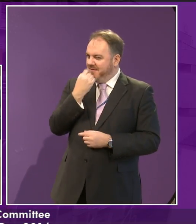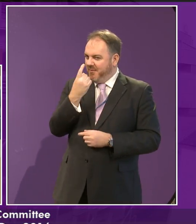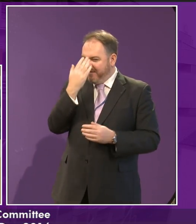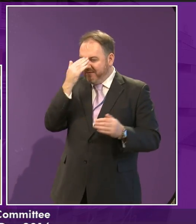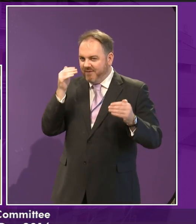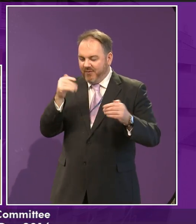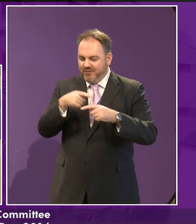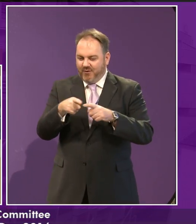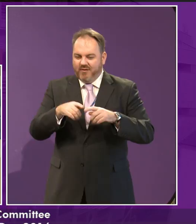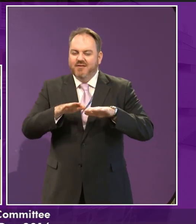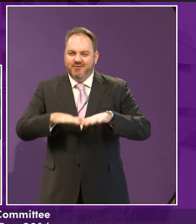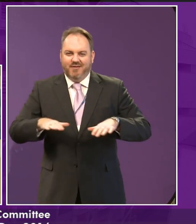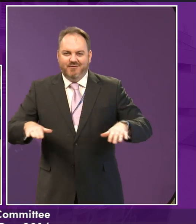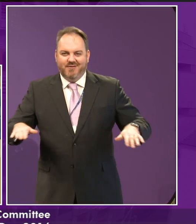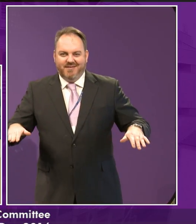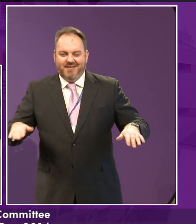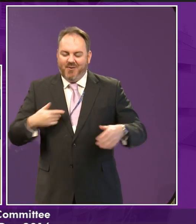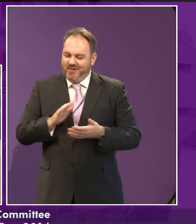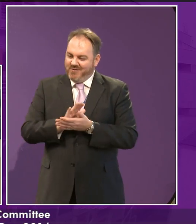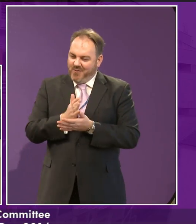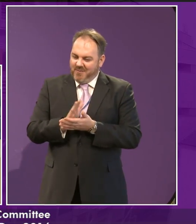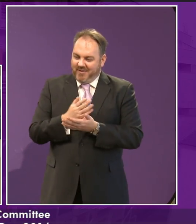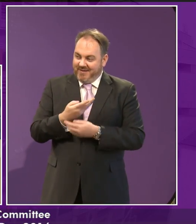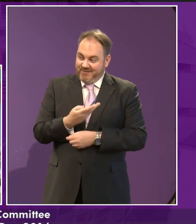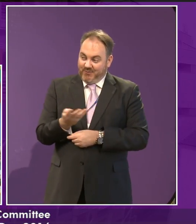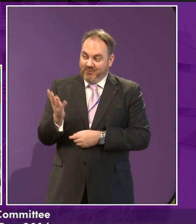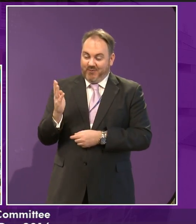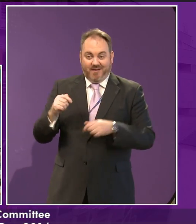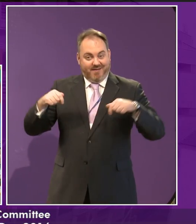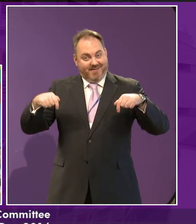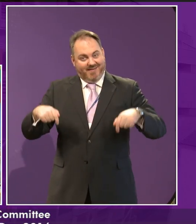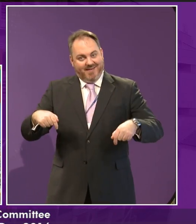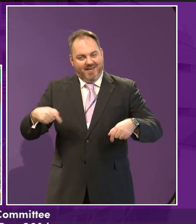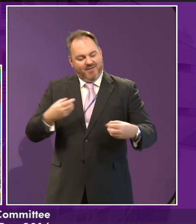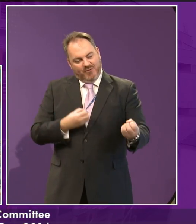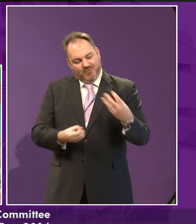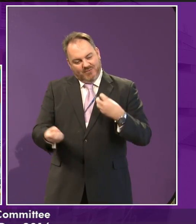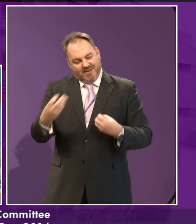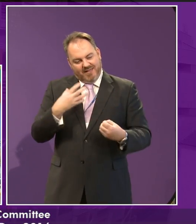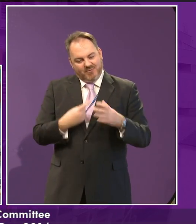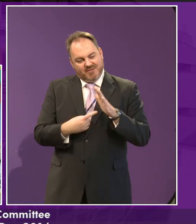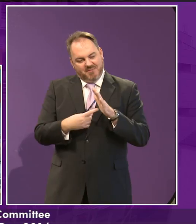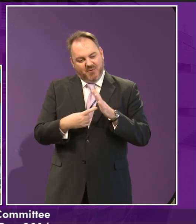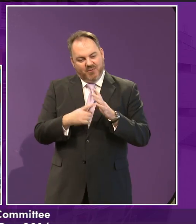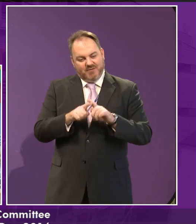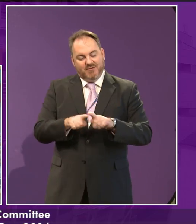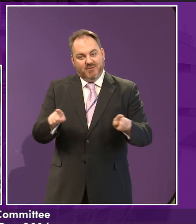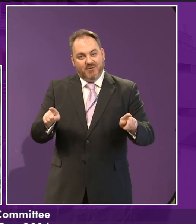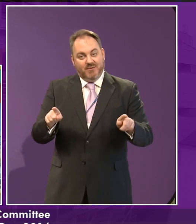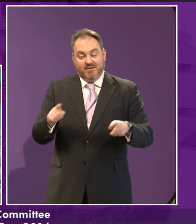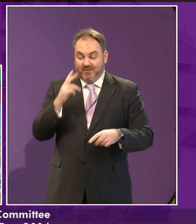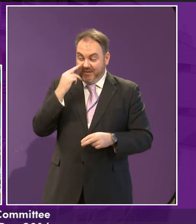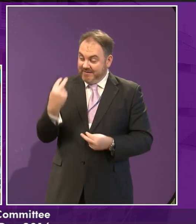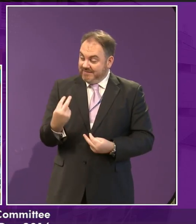come along and we were really pleased for some of the committee to come to your school and talk to you about what mattered to you. And as you can see behind me,